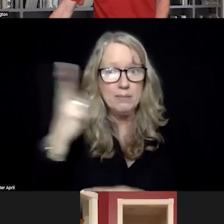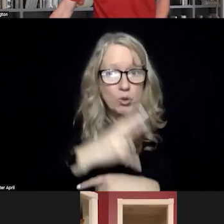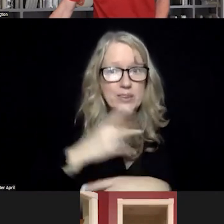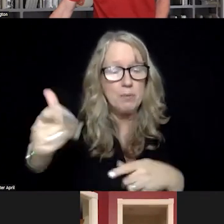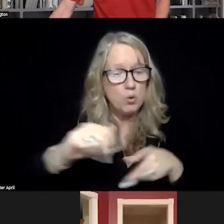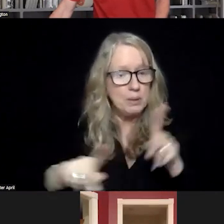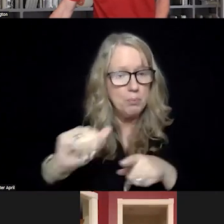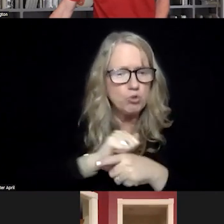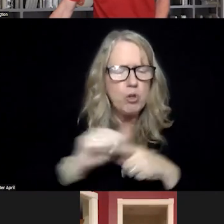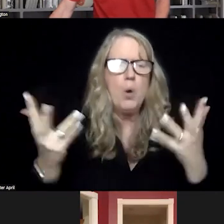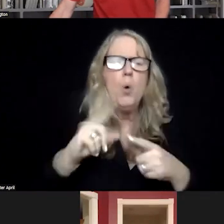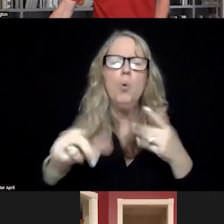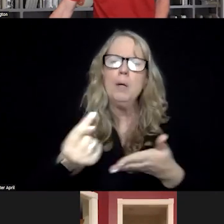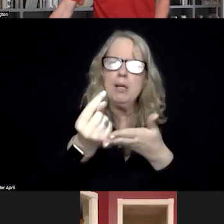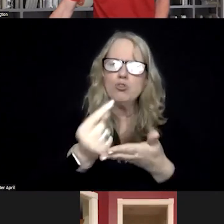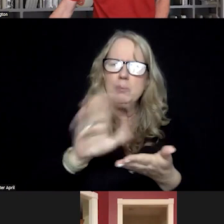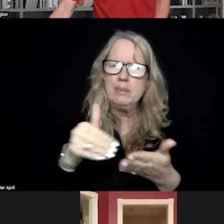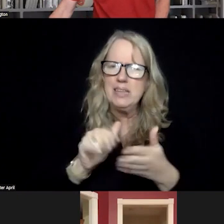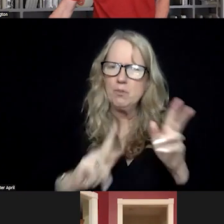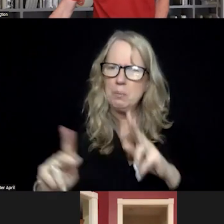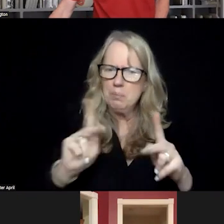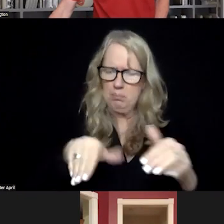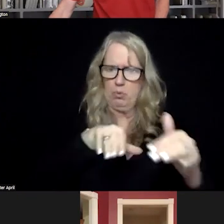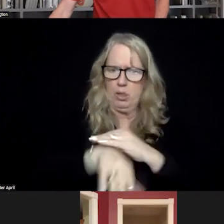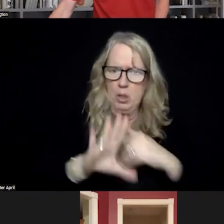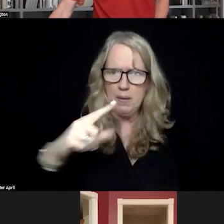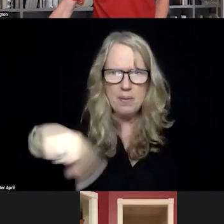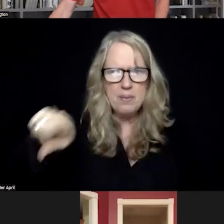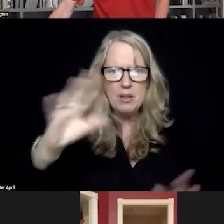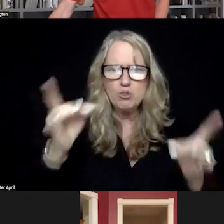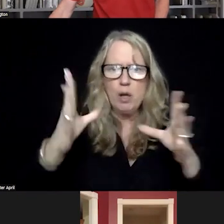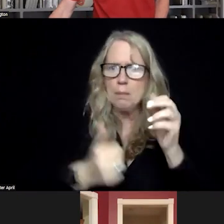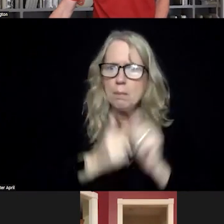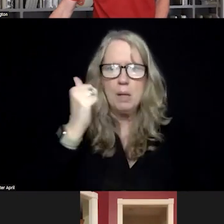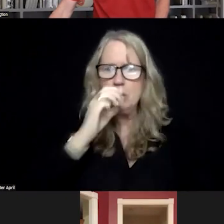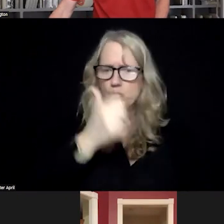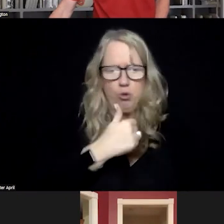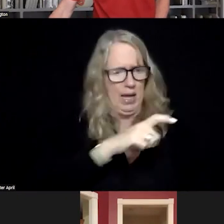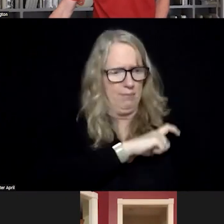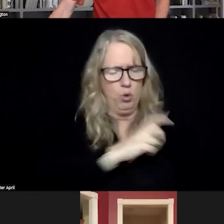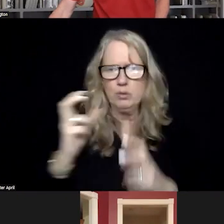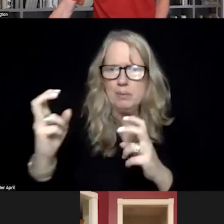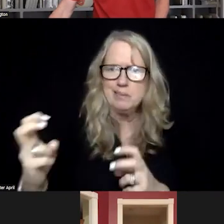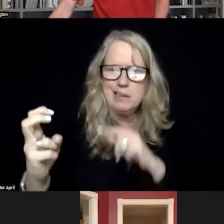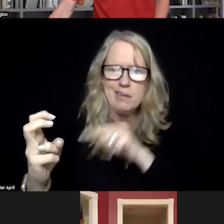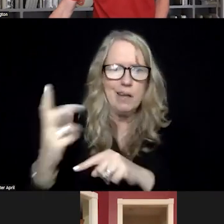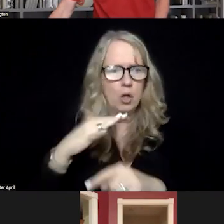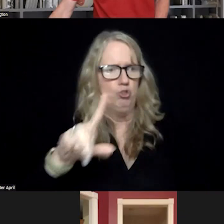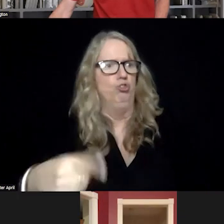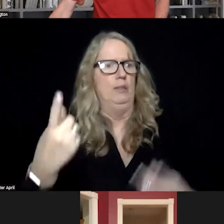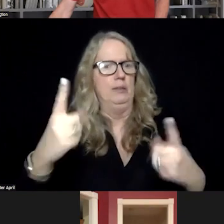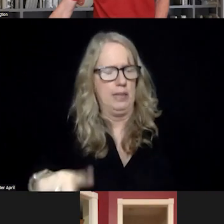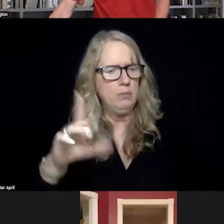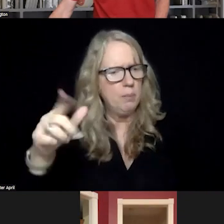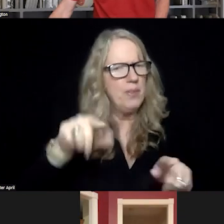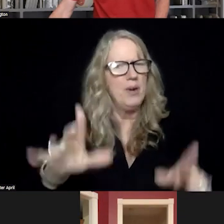trained or what about treatment centers that people who walk through that door, their crisis. Most of them don't have law enforcement that are sitting there, you know, just in case they're in